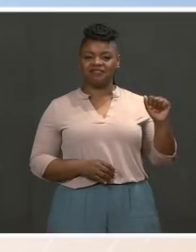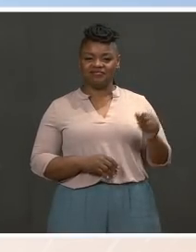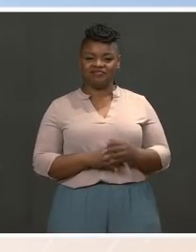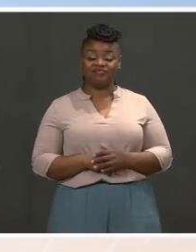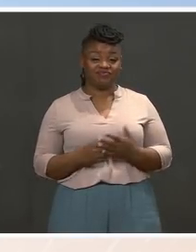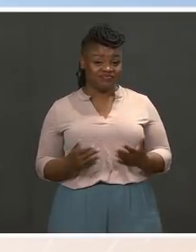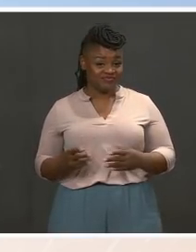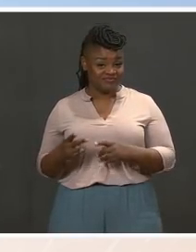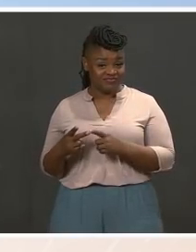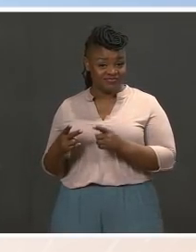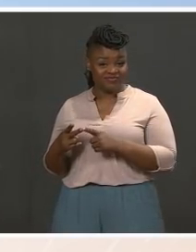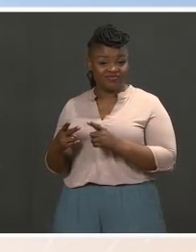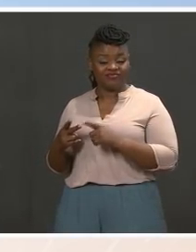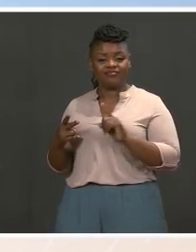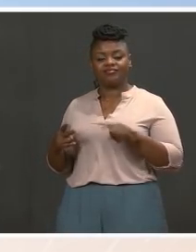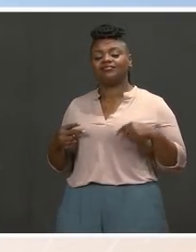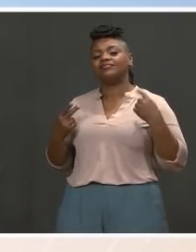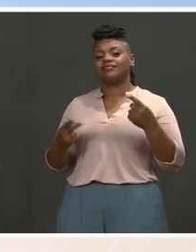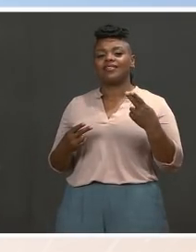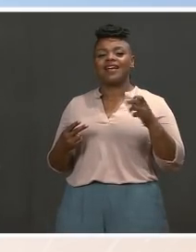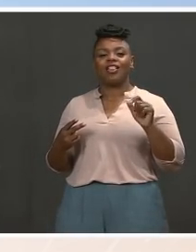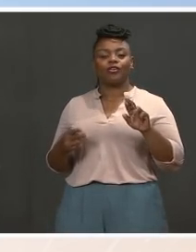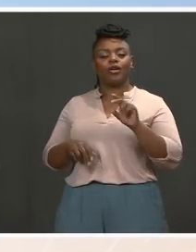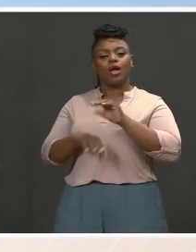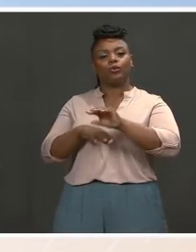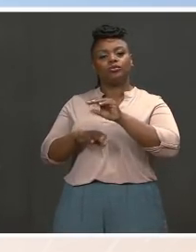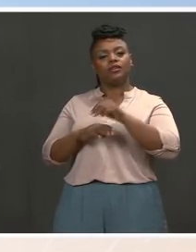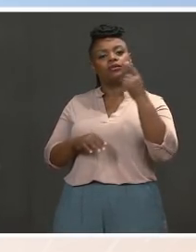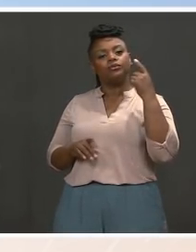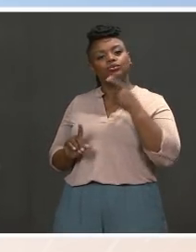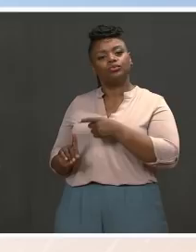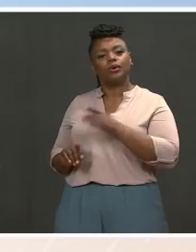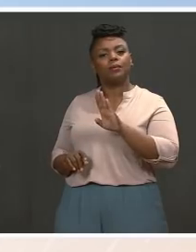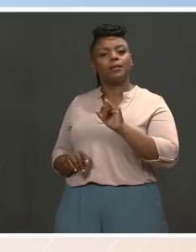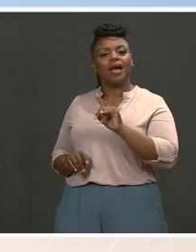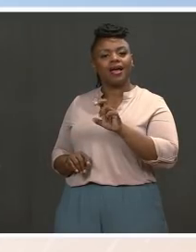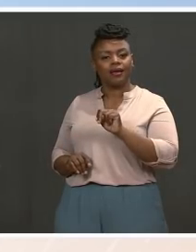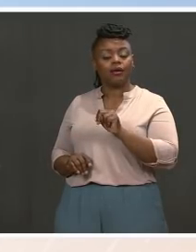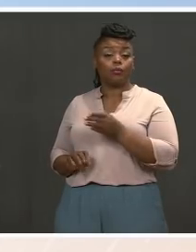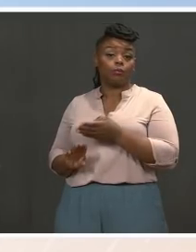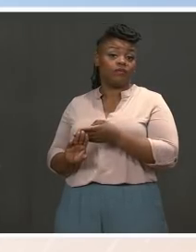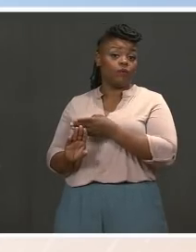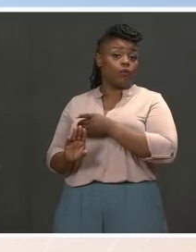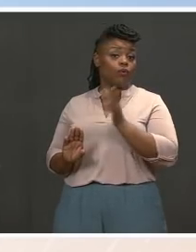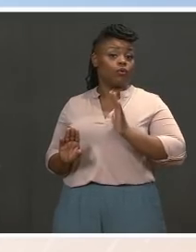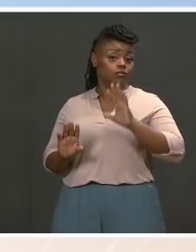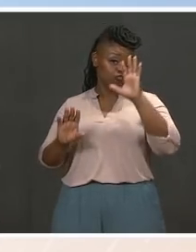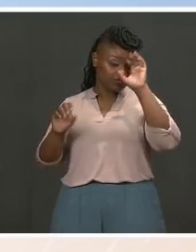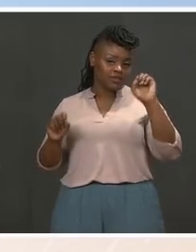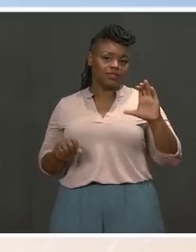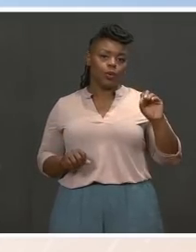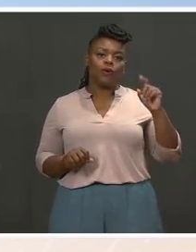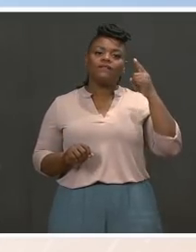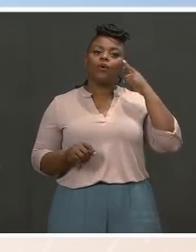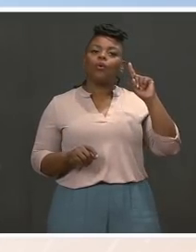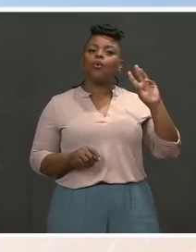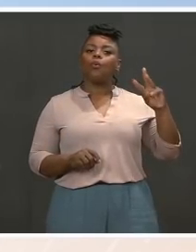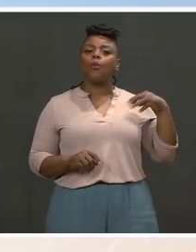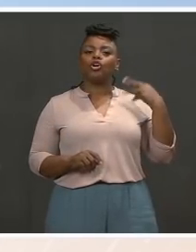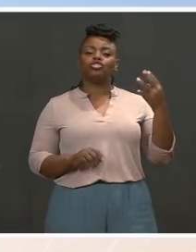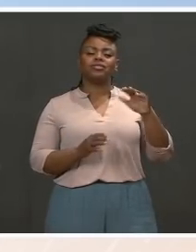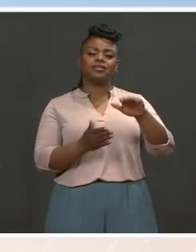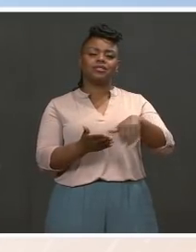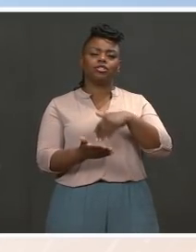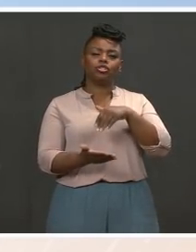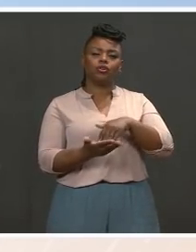economic counselor to President Biden and previously served as President and CEO of the Washington Center for Equitable Growth. An expert